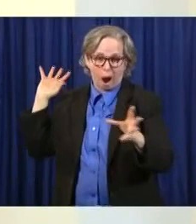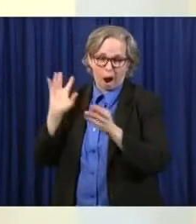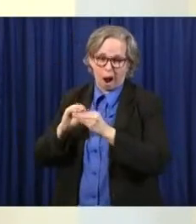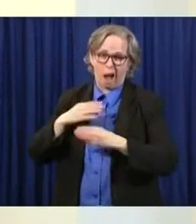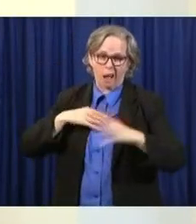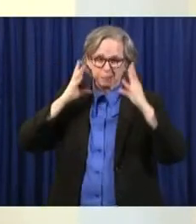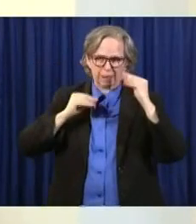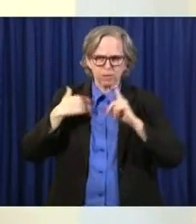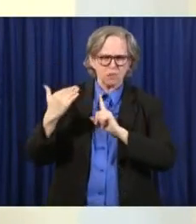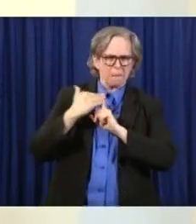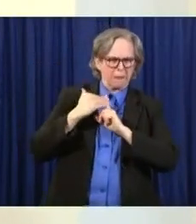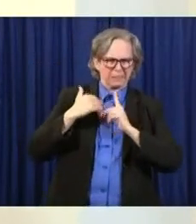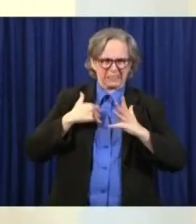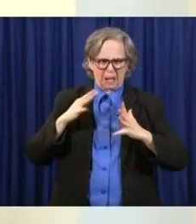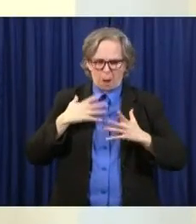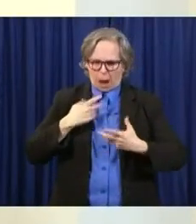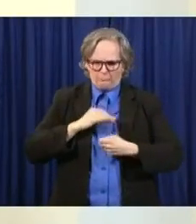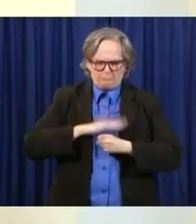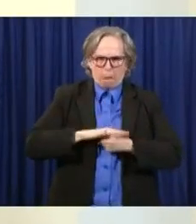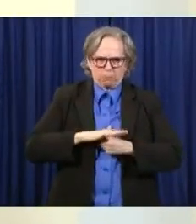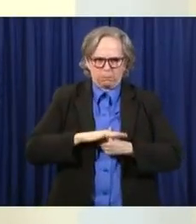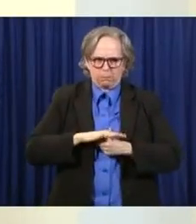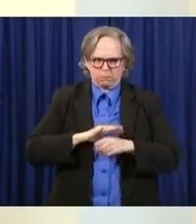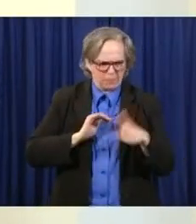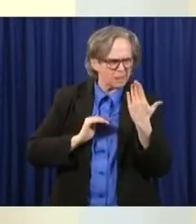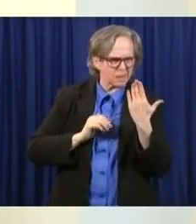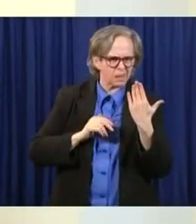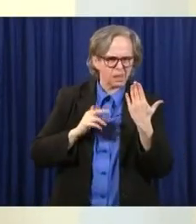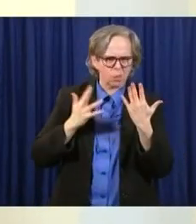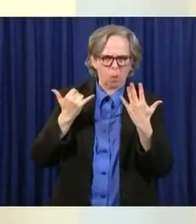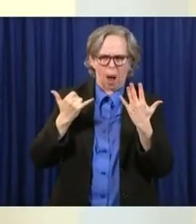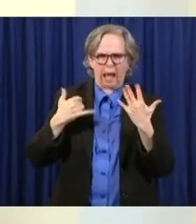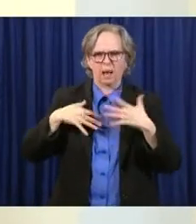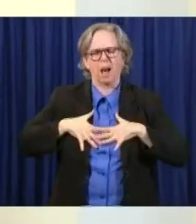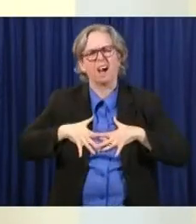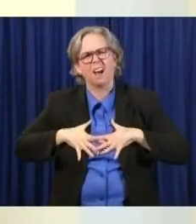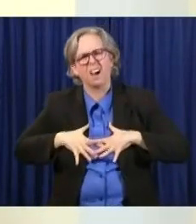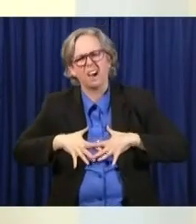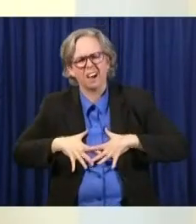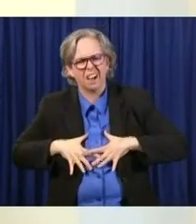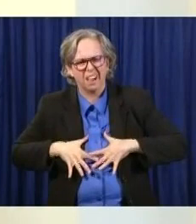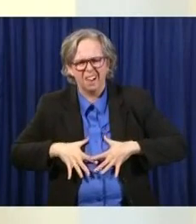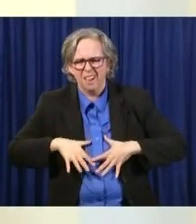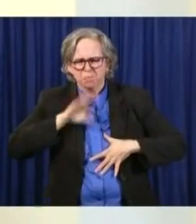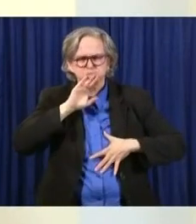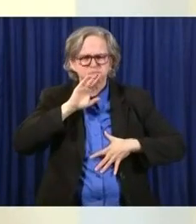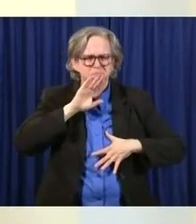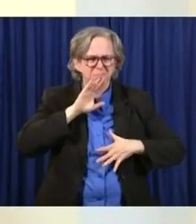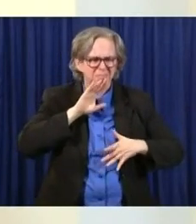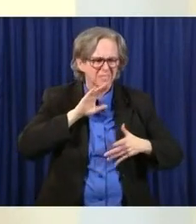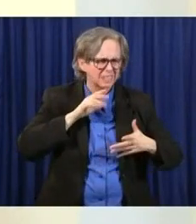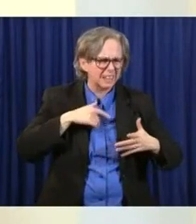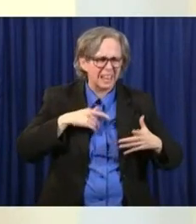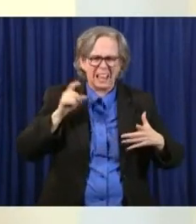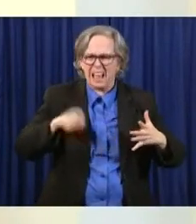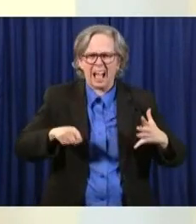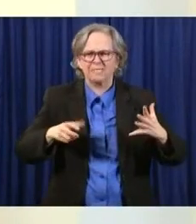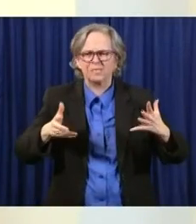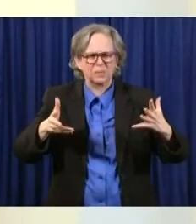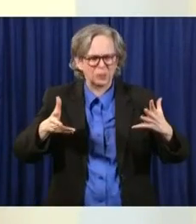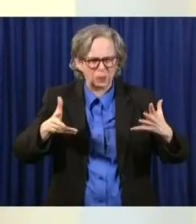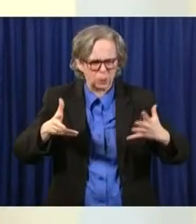lose my temper or feel despair, right in there sometimes is just this little tiny pearl of something